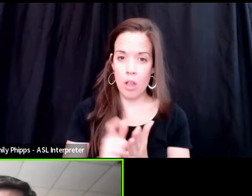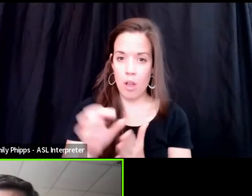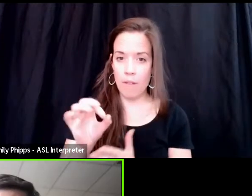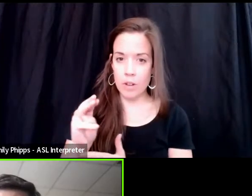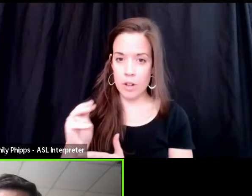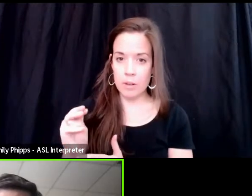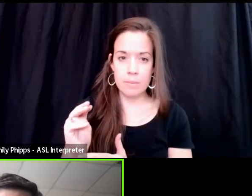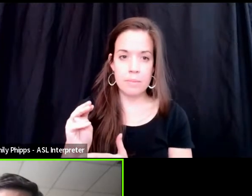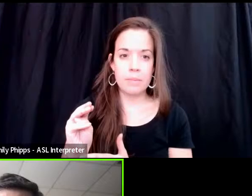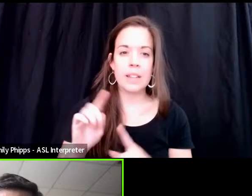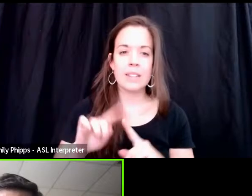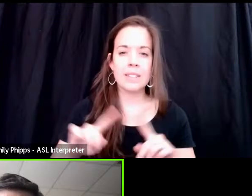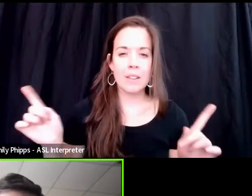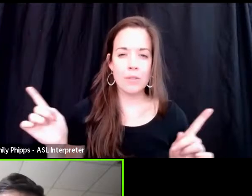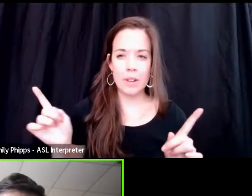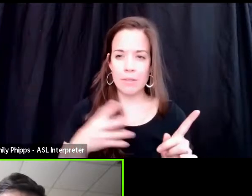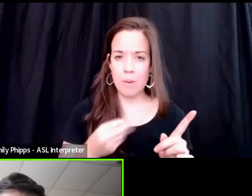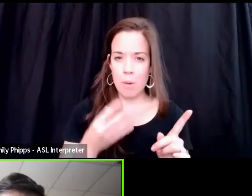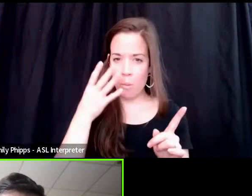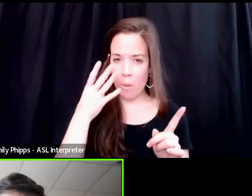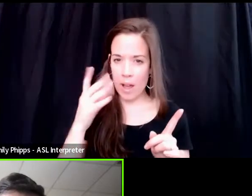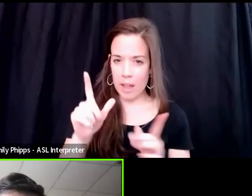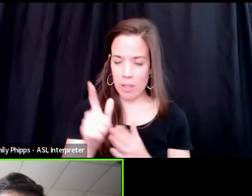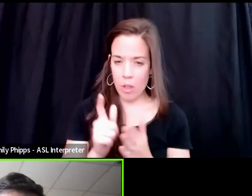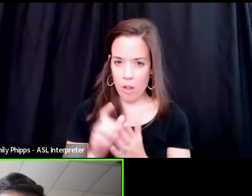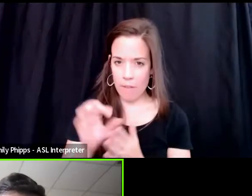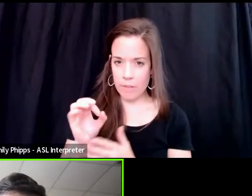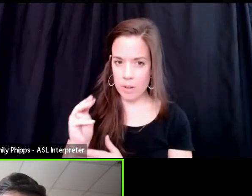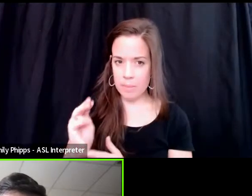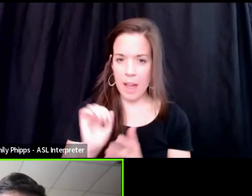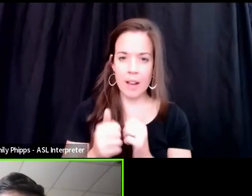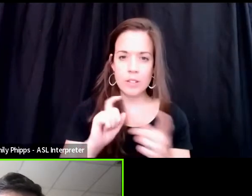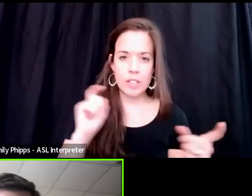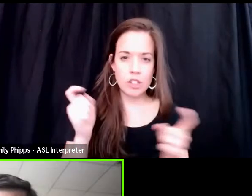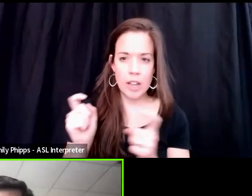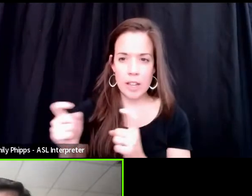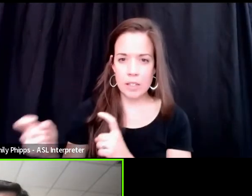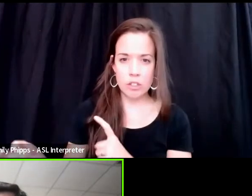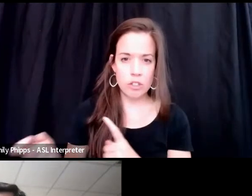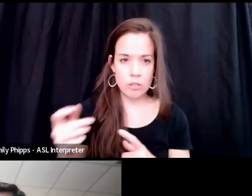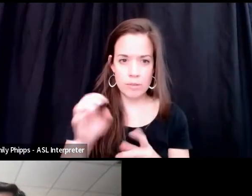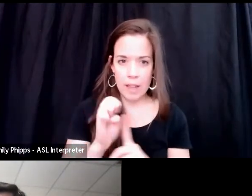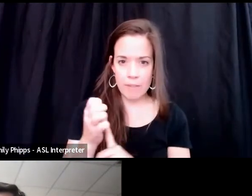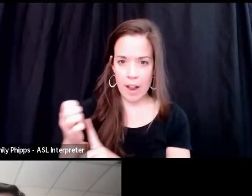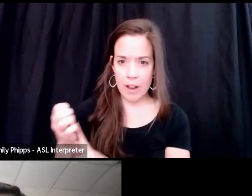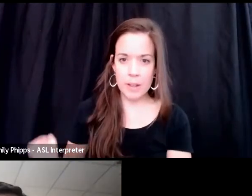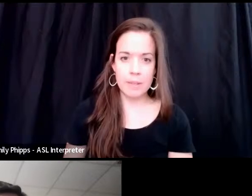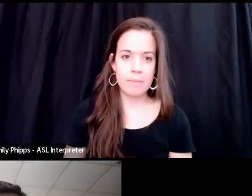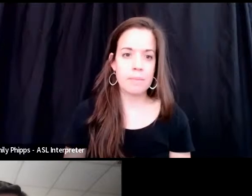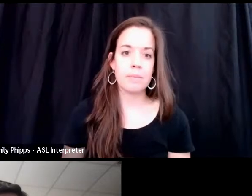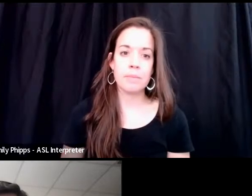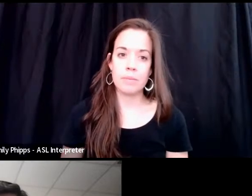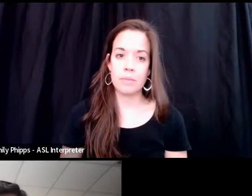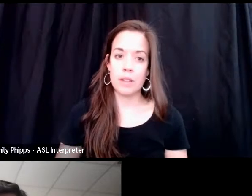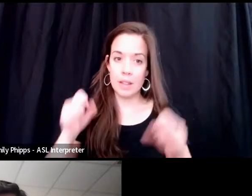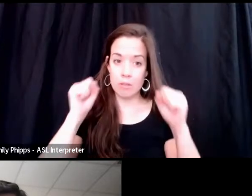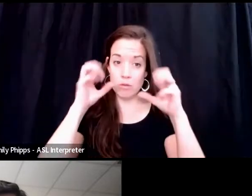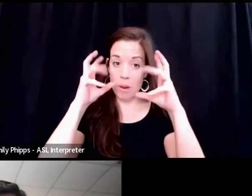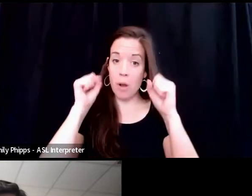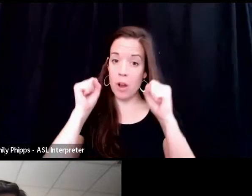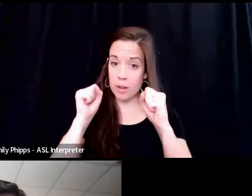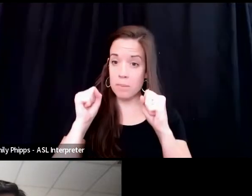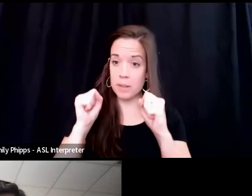firm? How does it change the office environment, the court environment, et cetera? It's, it's remarkably different.